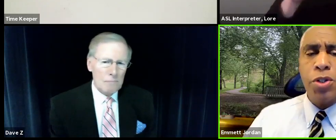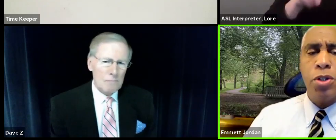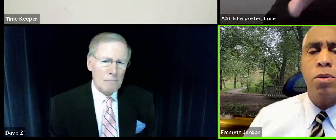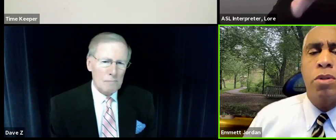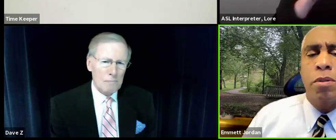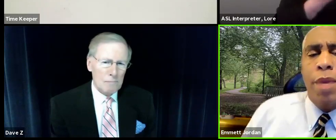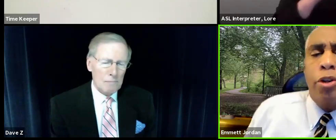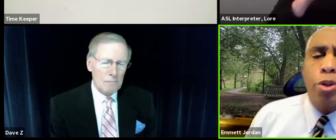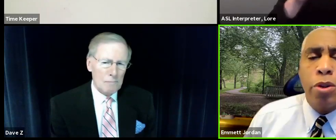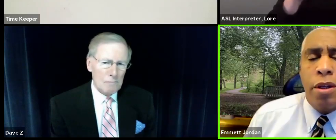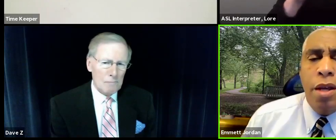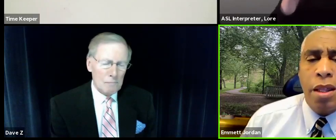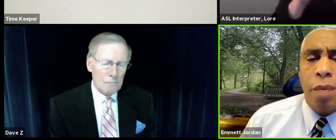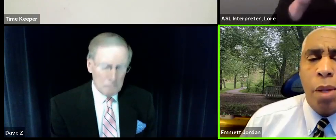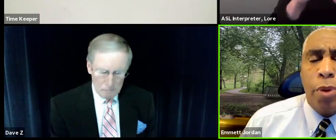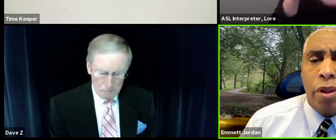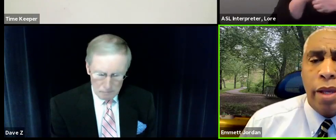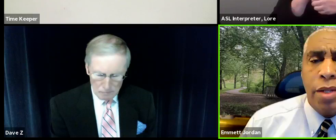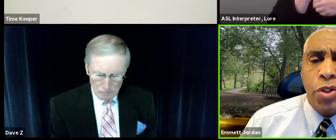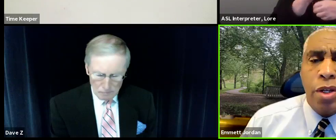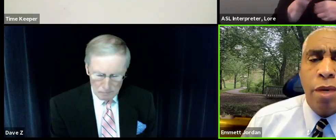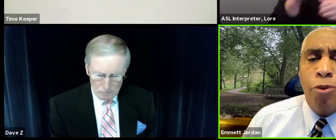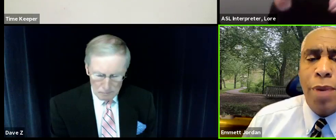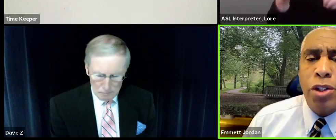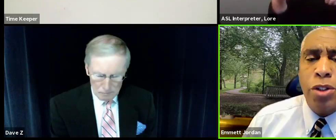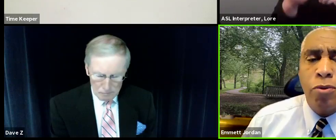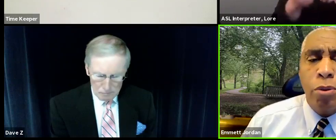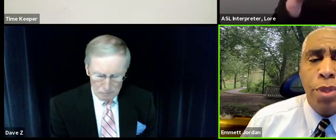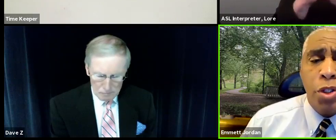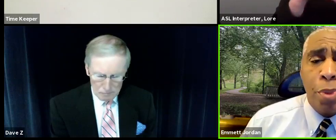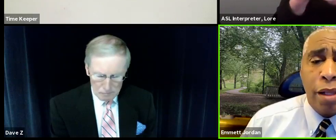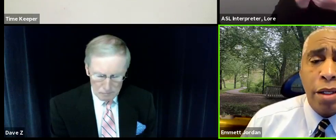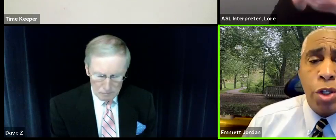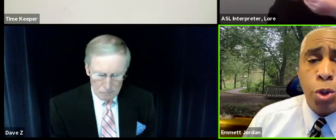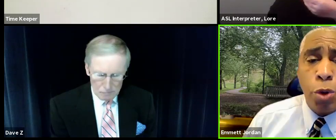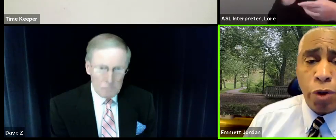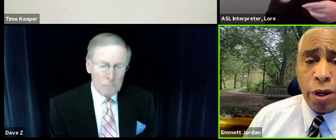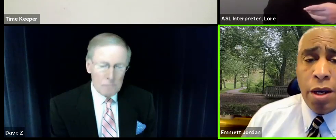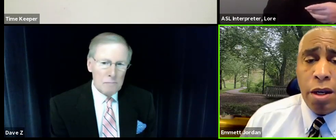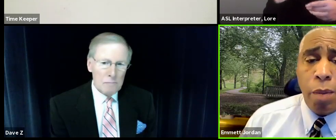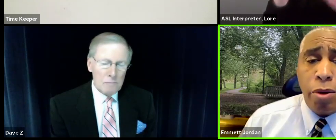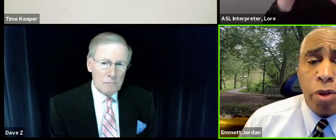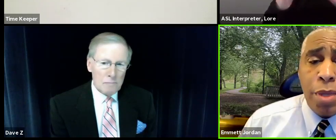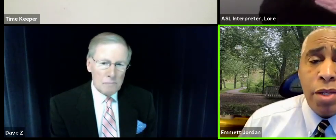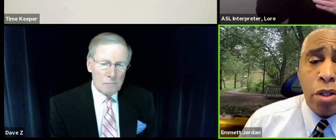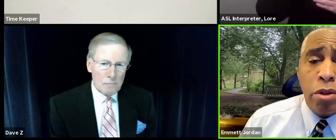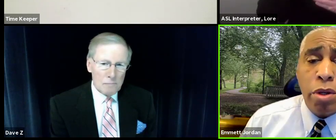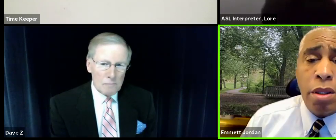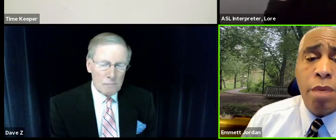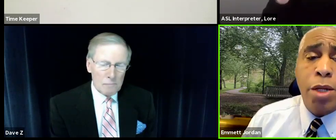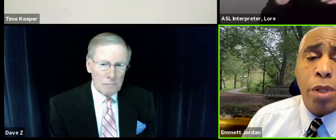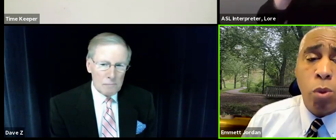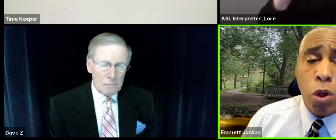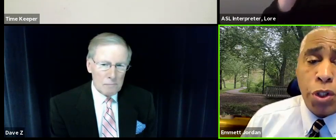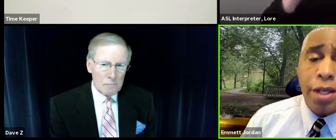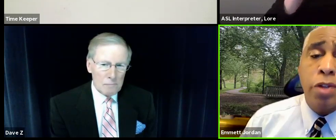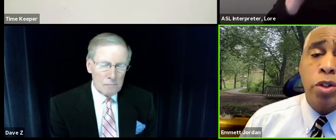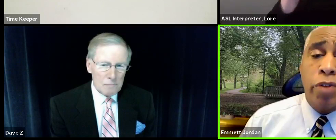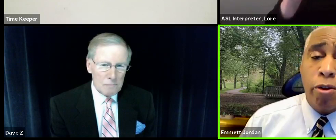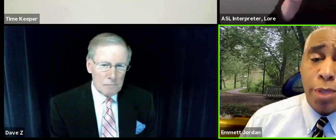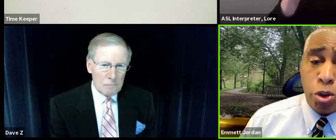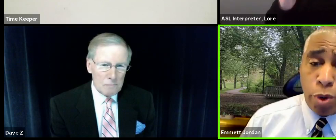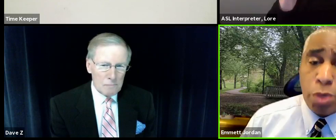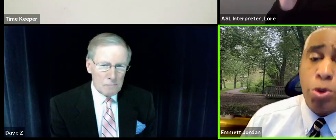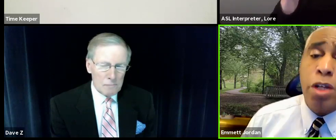conferences to make sure that I'm up on the latest information for municipalities. I serve on a number of committees, including the Metropolitan Washington